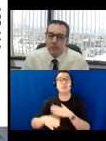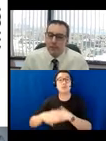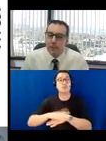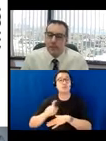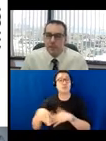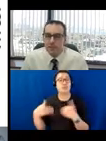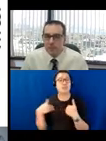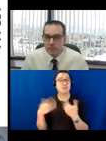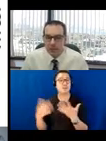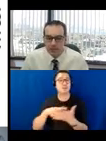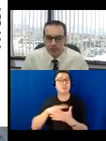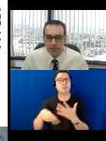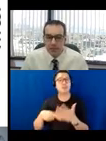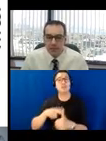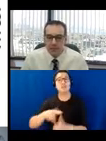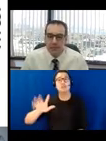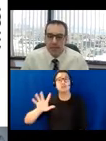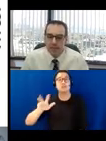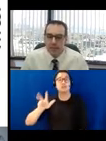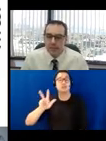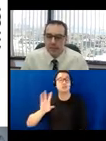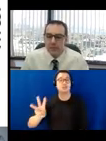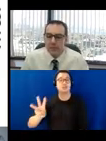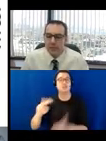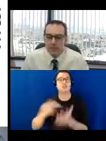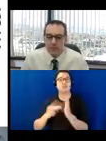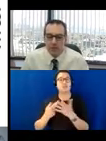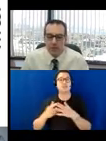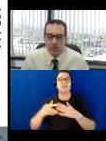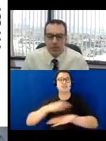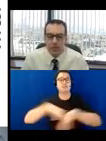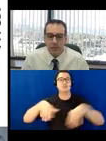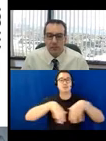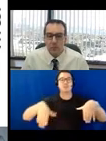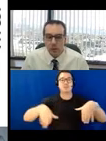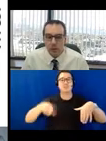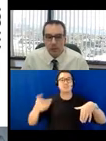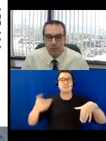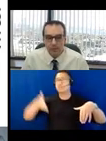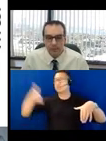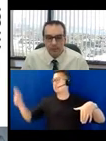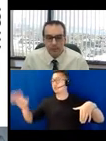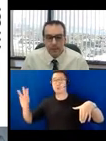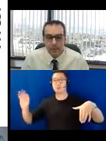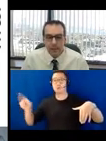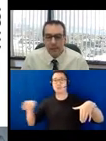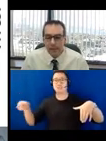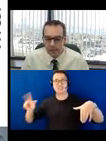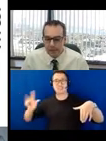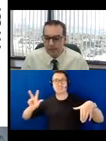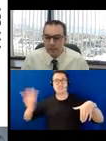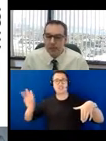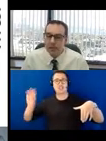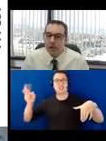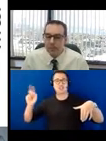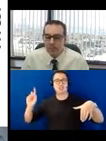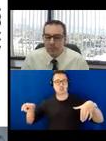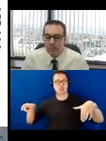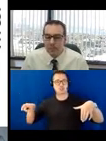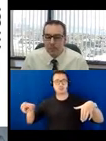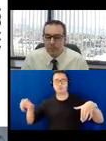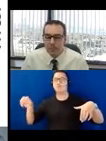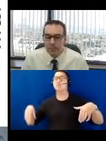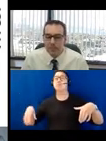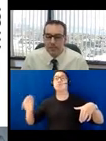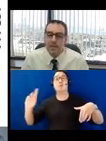There should be a 36-inch clearance from the edge of the table to the next obstruction of a wall, another seat, or another object.